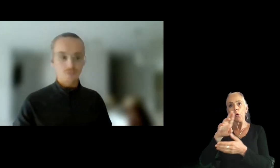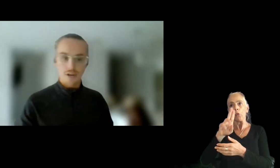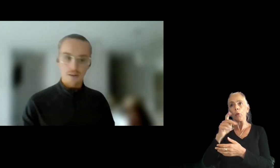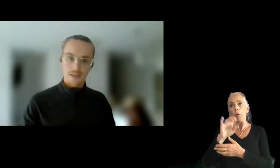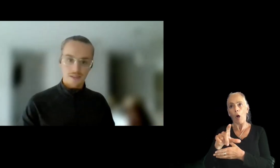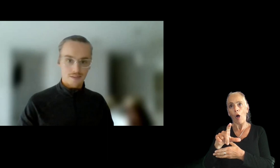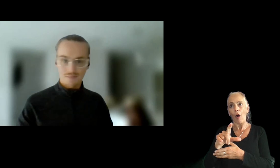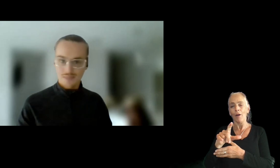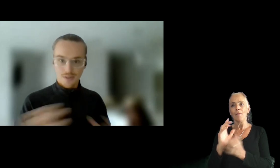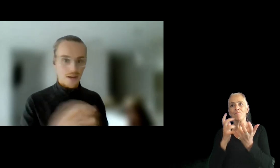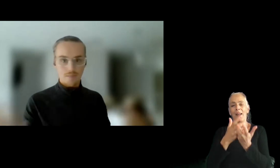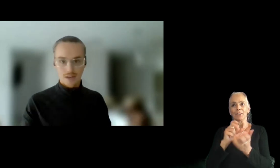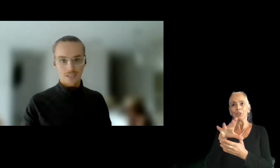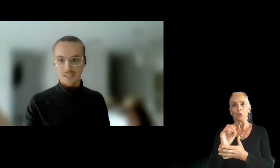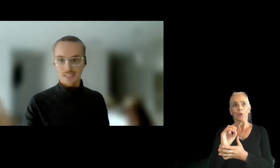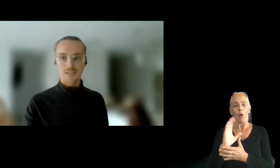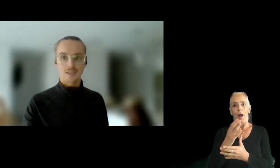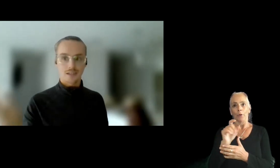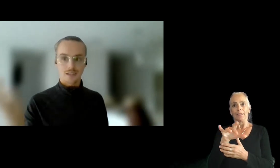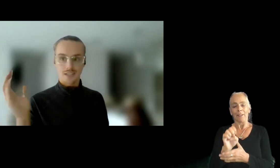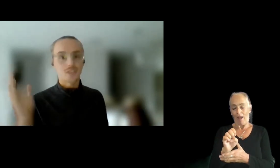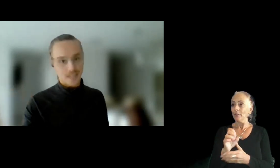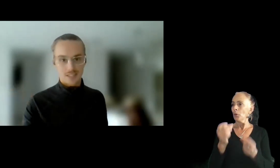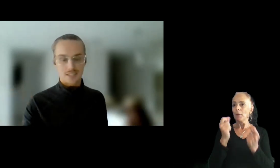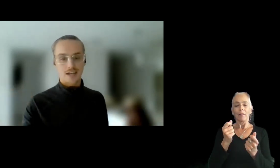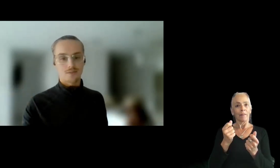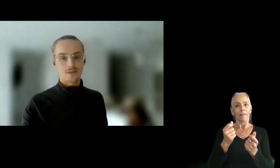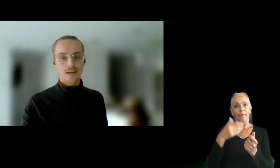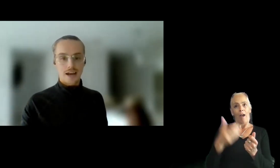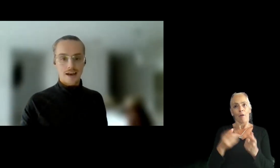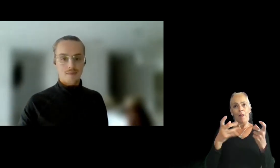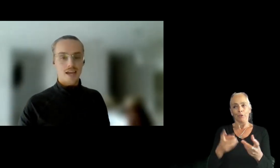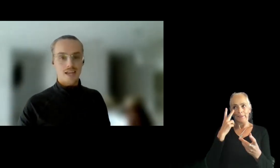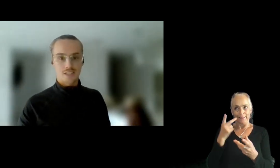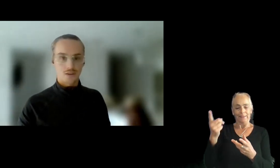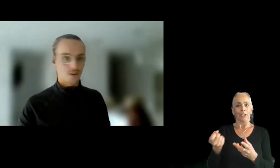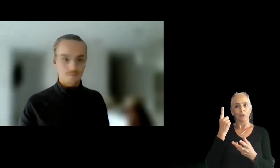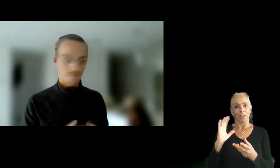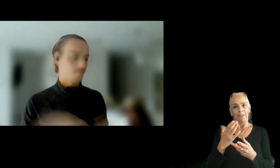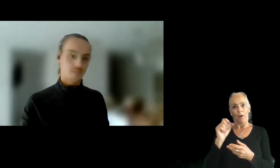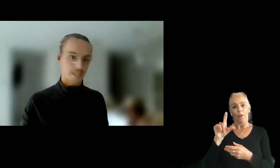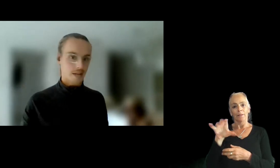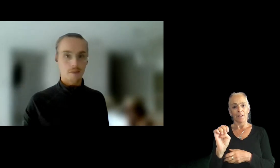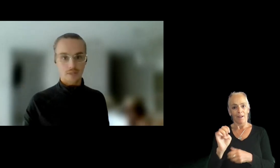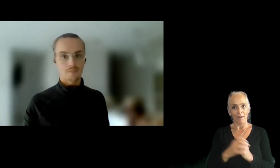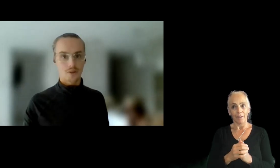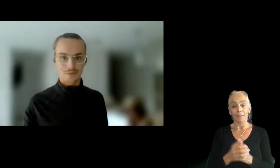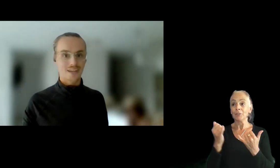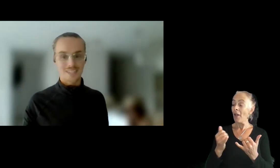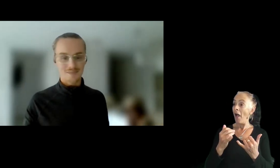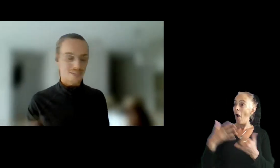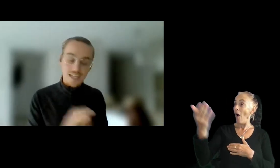straight away, you know, the hiring manager can see that he understands the style. And so he's now happily